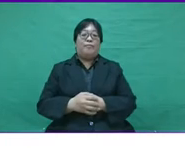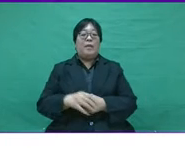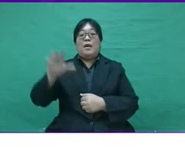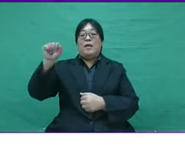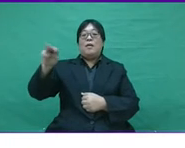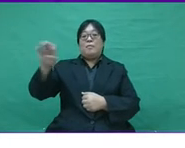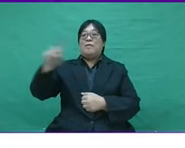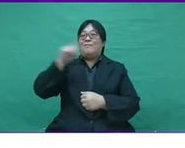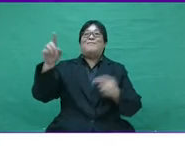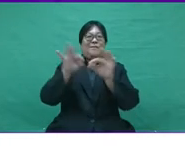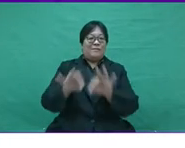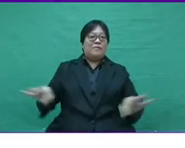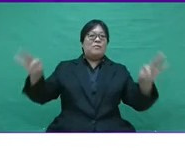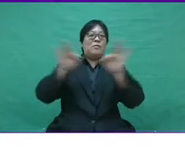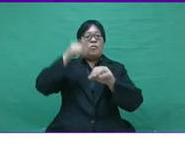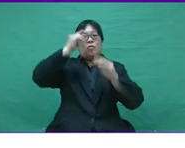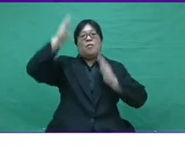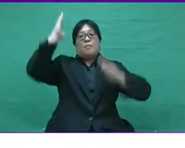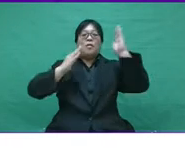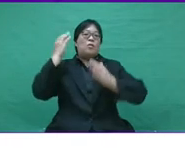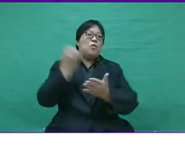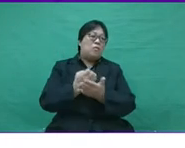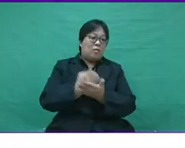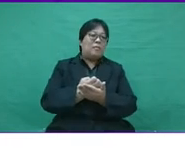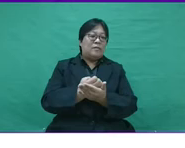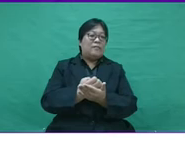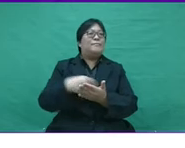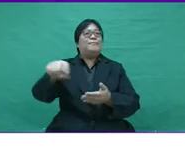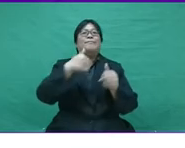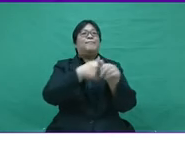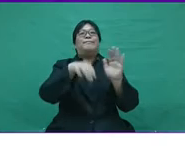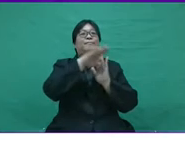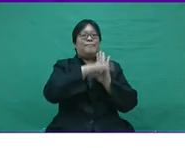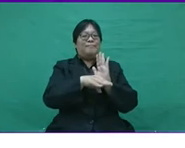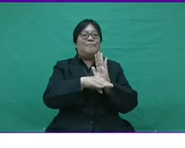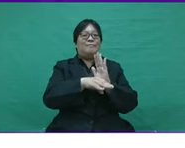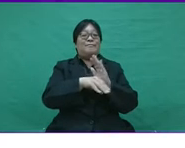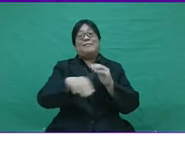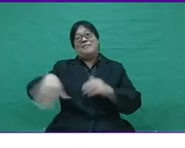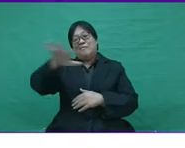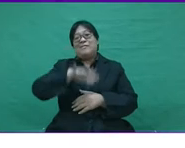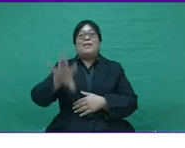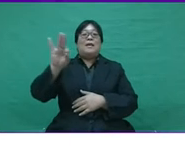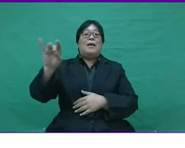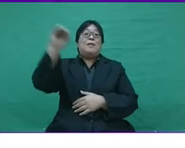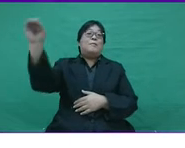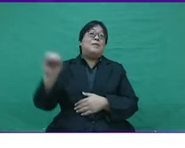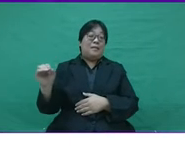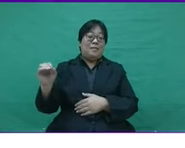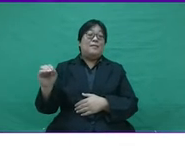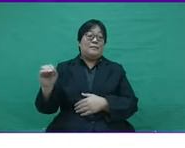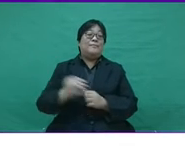recovery program. SME businesses are vital to the Malaysian economy as their constitute